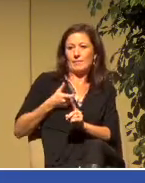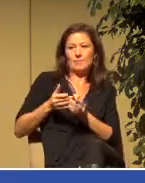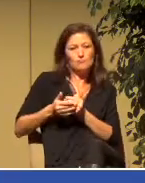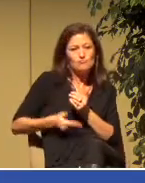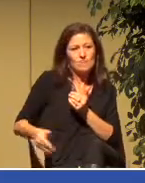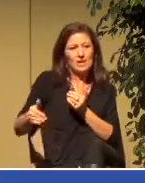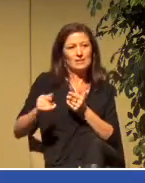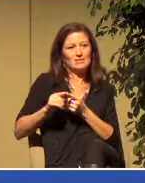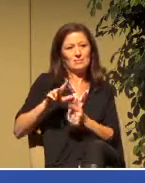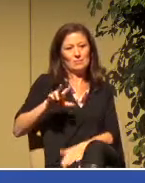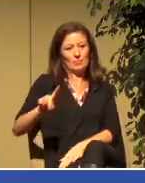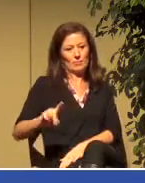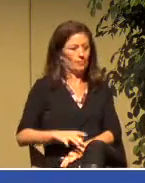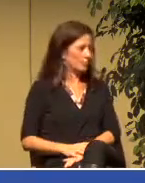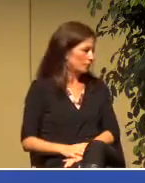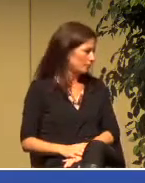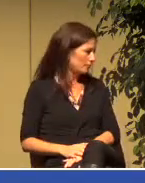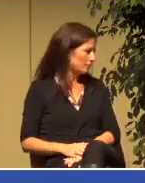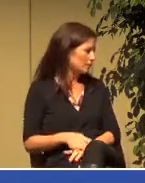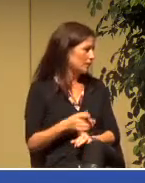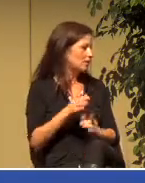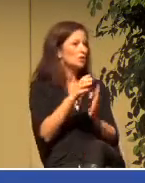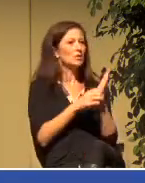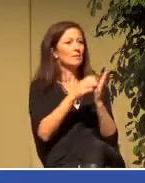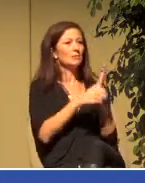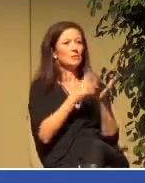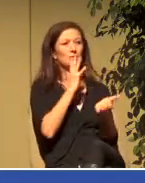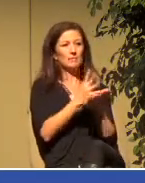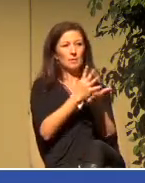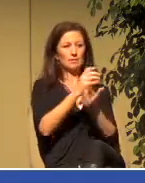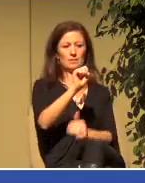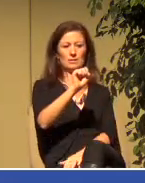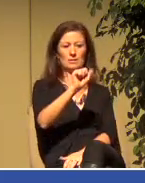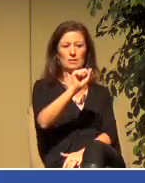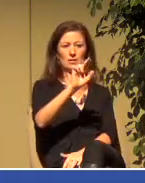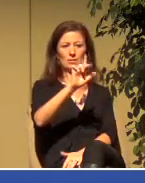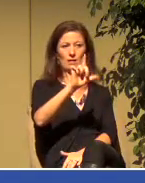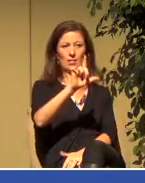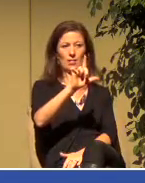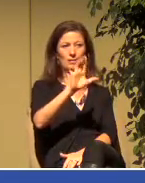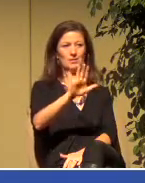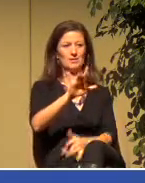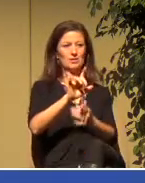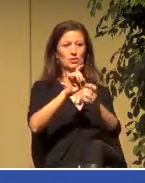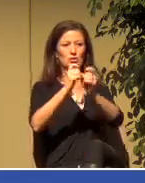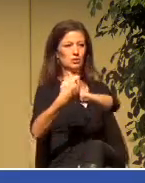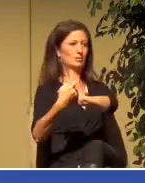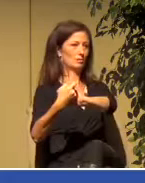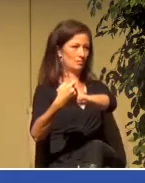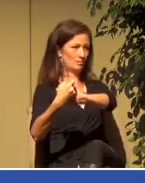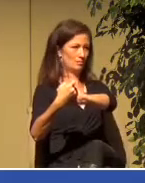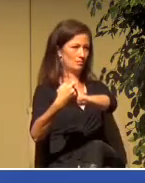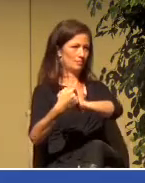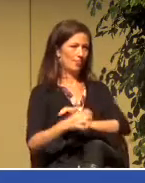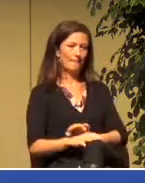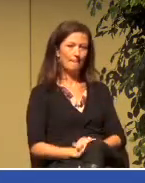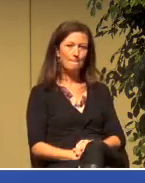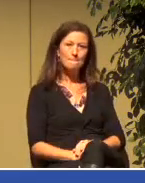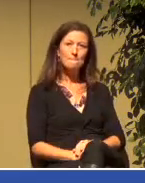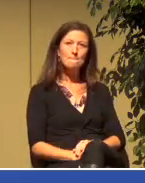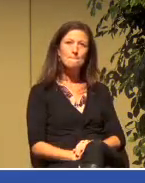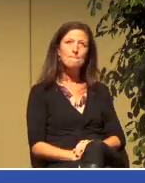chapter on Saul's conversion, and we will consider that this morning.